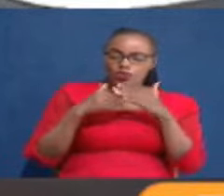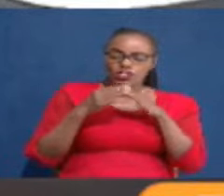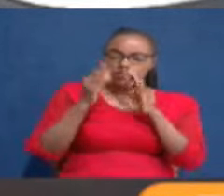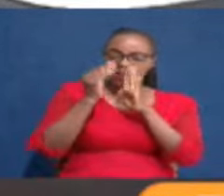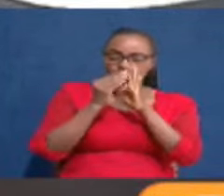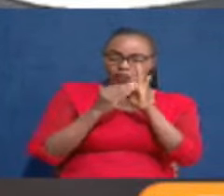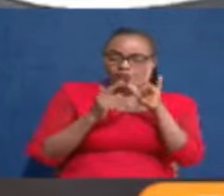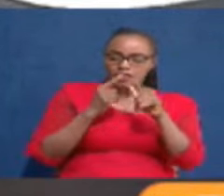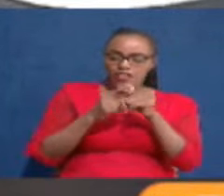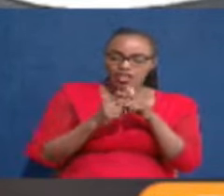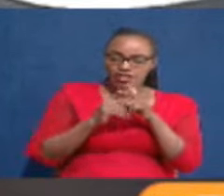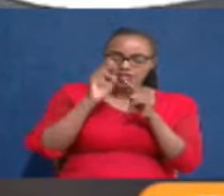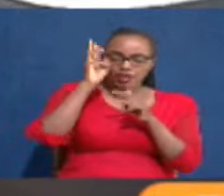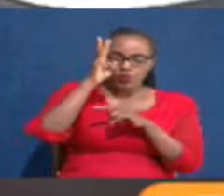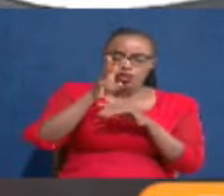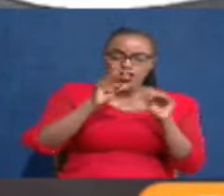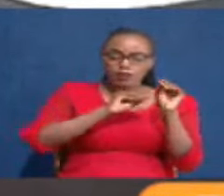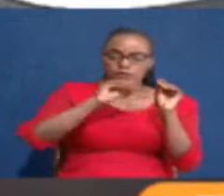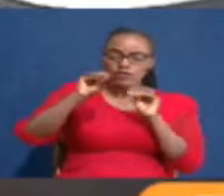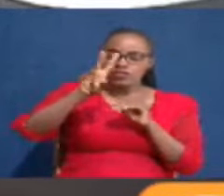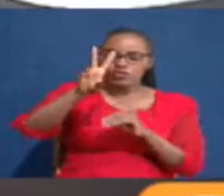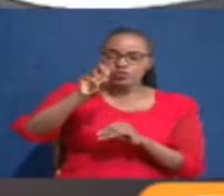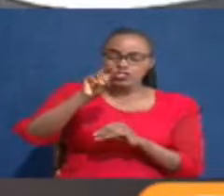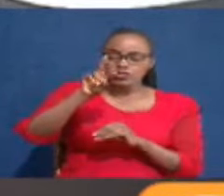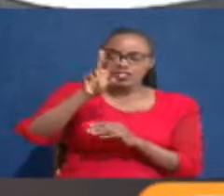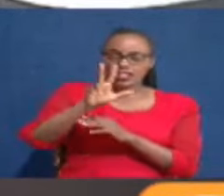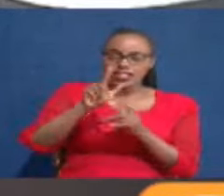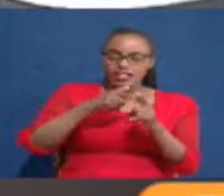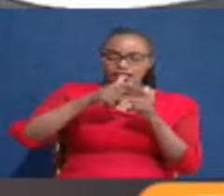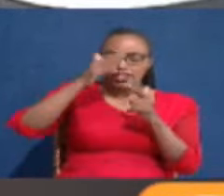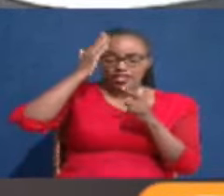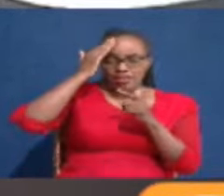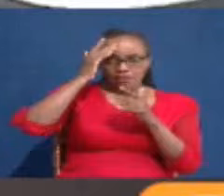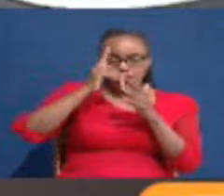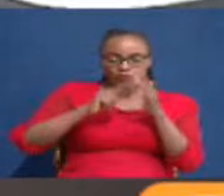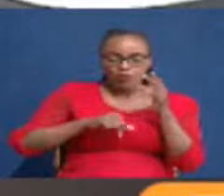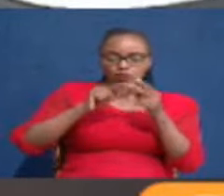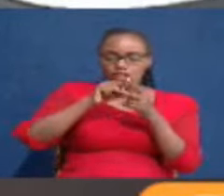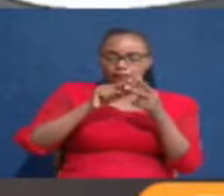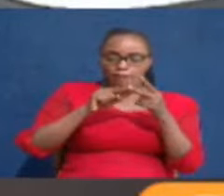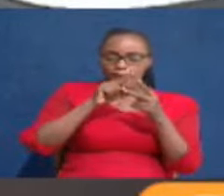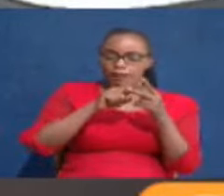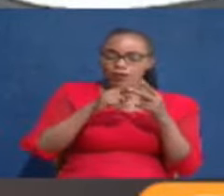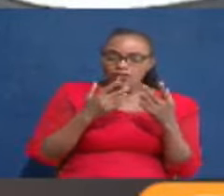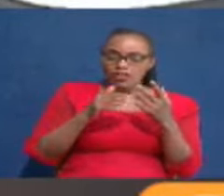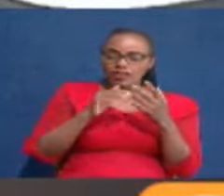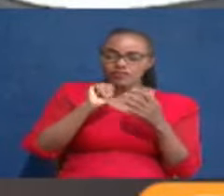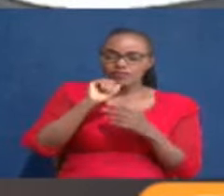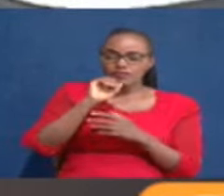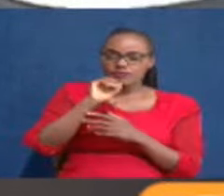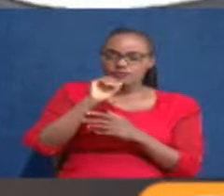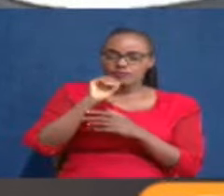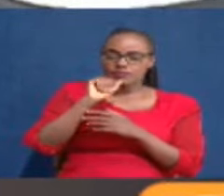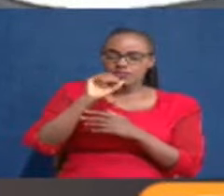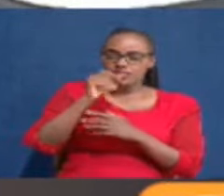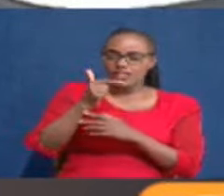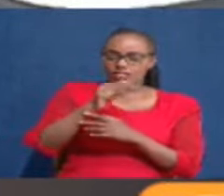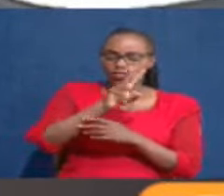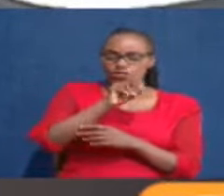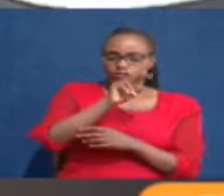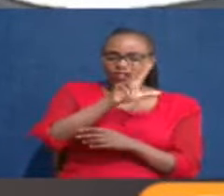Now you go back to 2023, and a reminder that both Acts, 2023 and 2024,